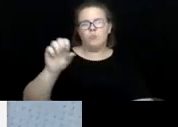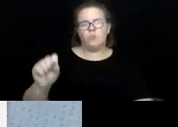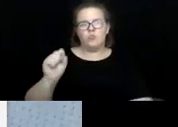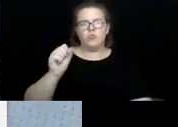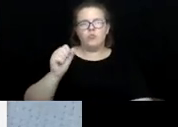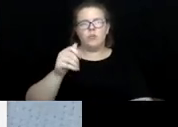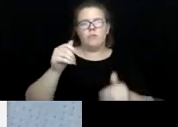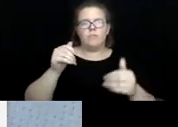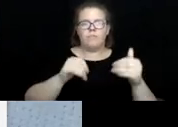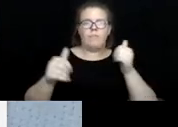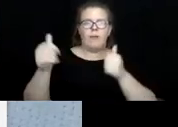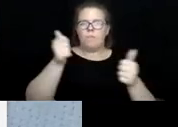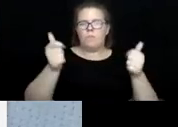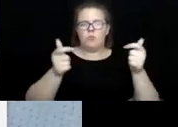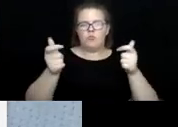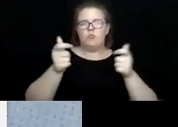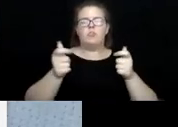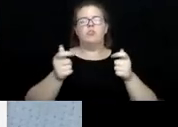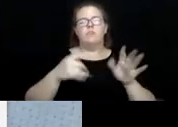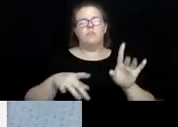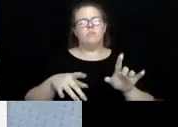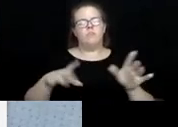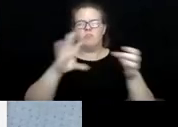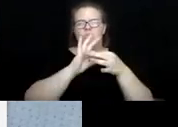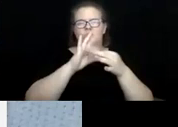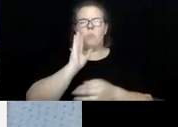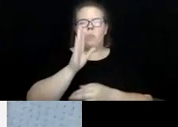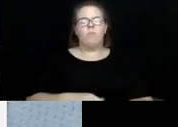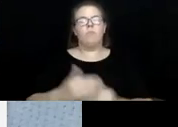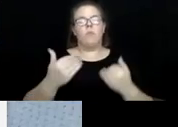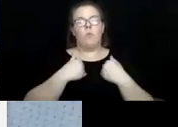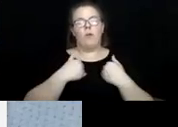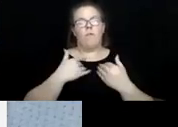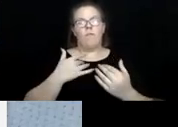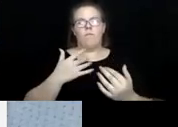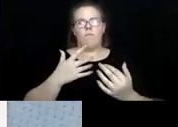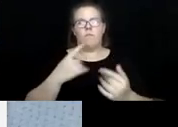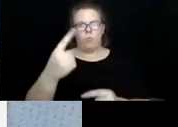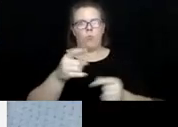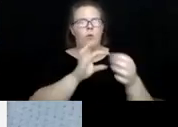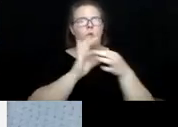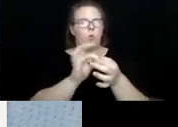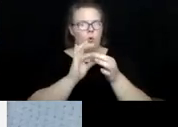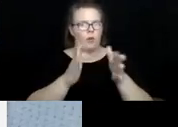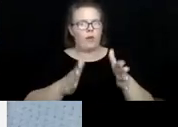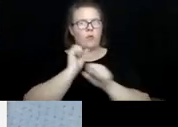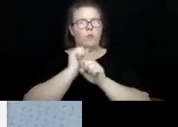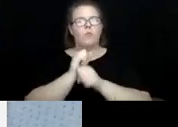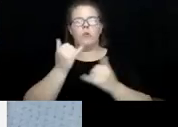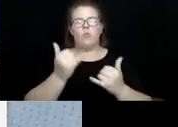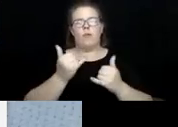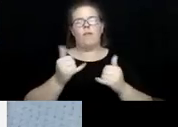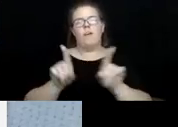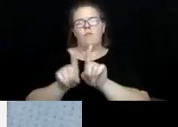also connect them to those. We have one, uh, volunteer, um, working right now, and we